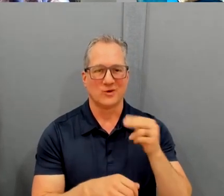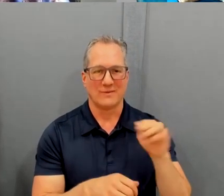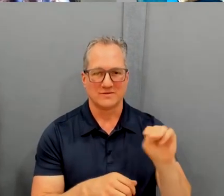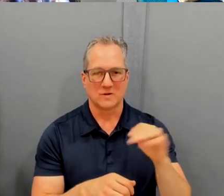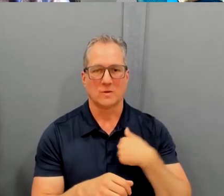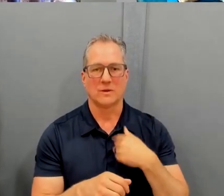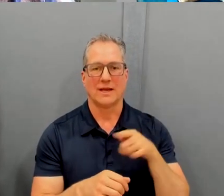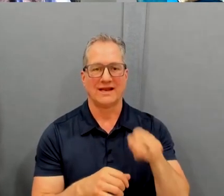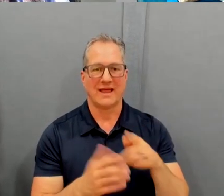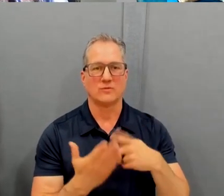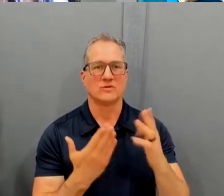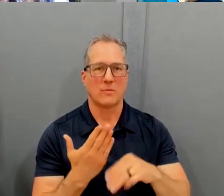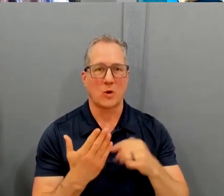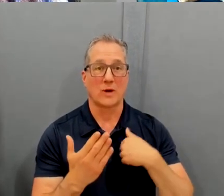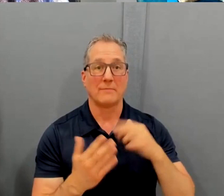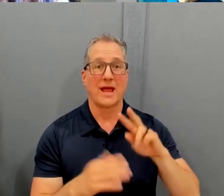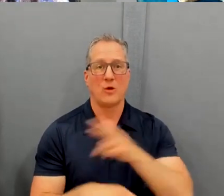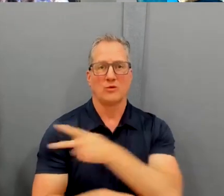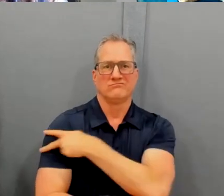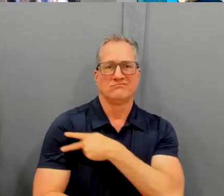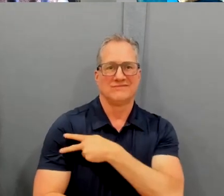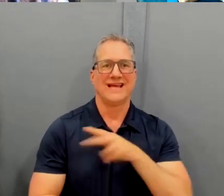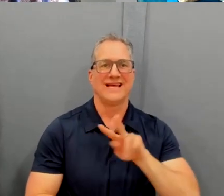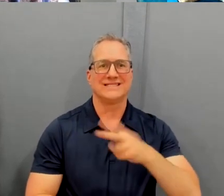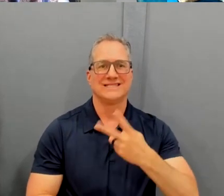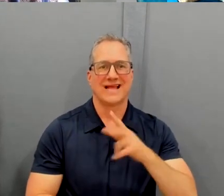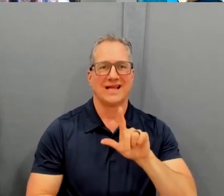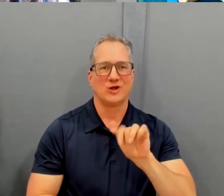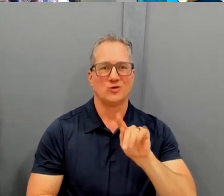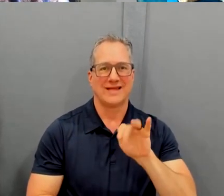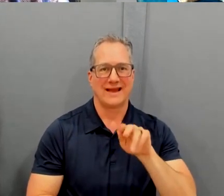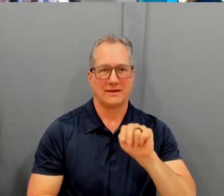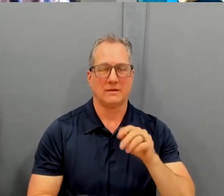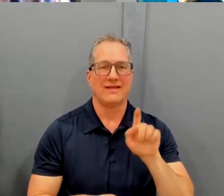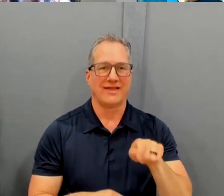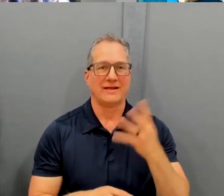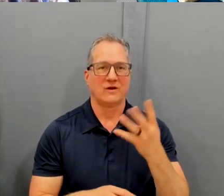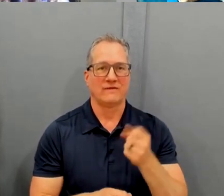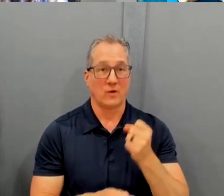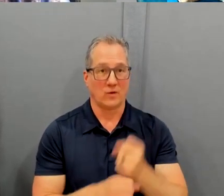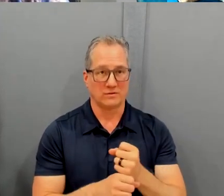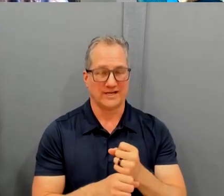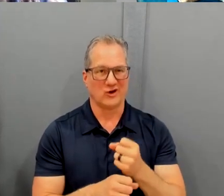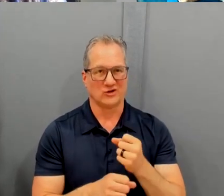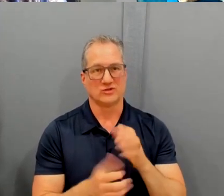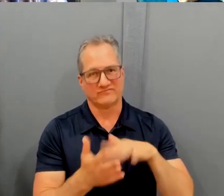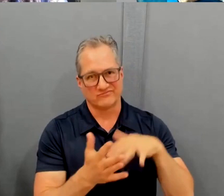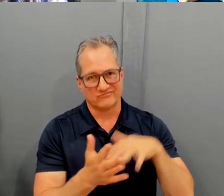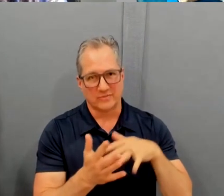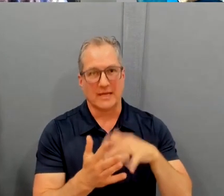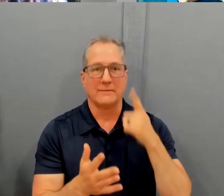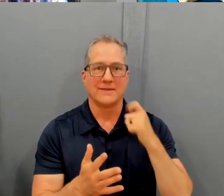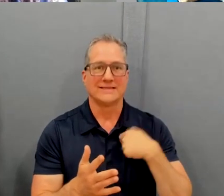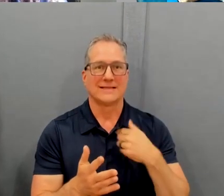early commissioning program. So they slammed four years of military science into two years because they needed officers. Right. So I